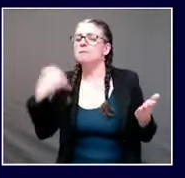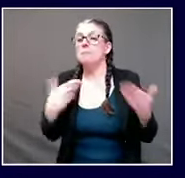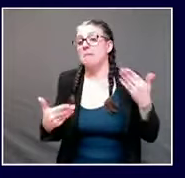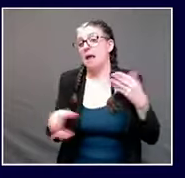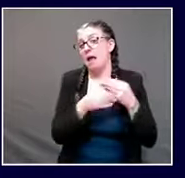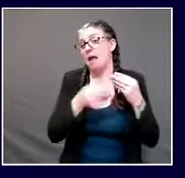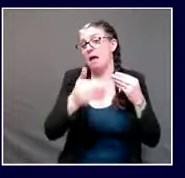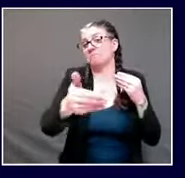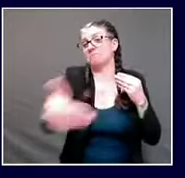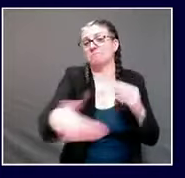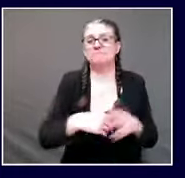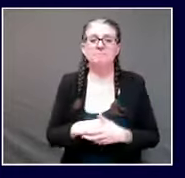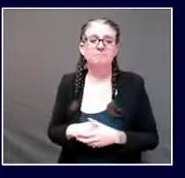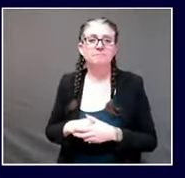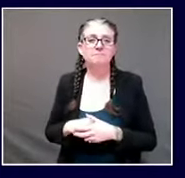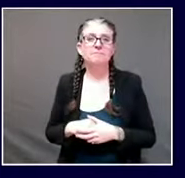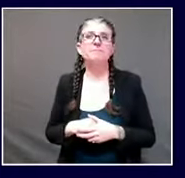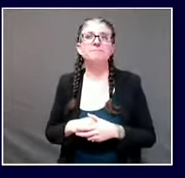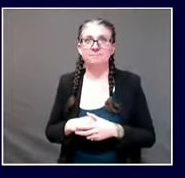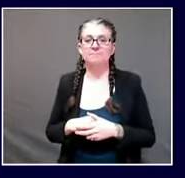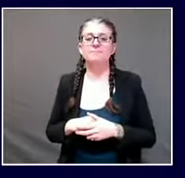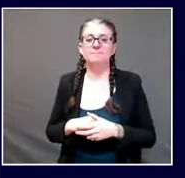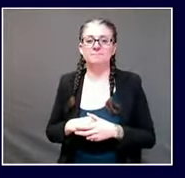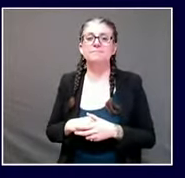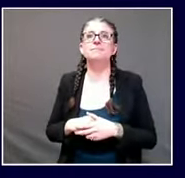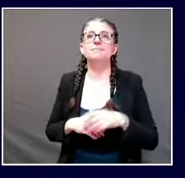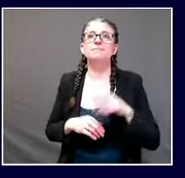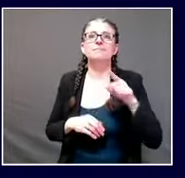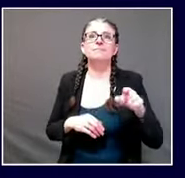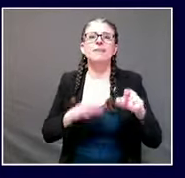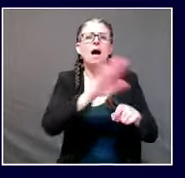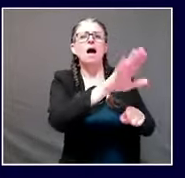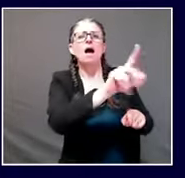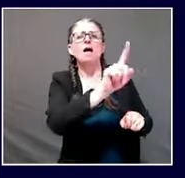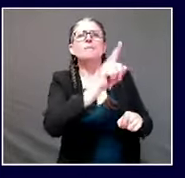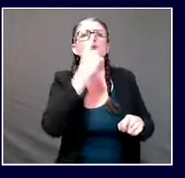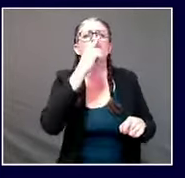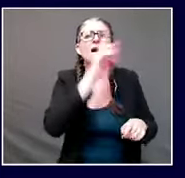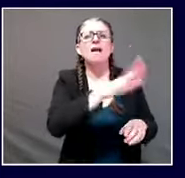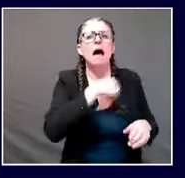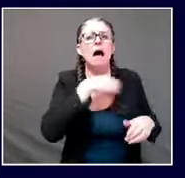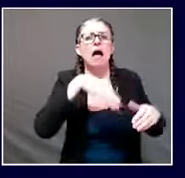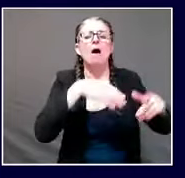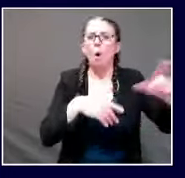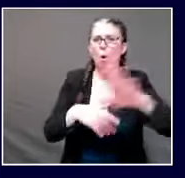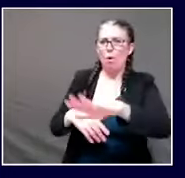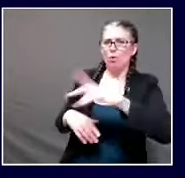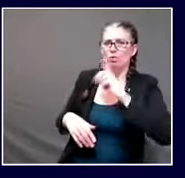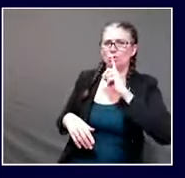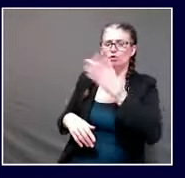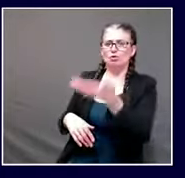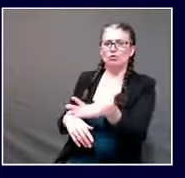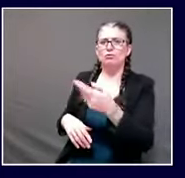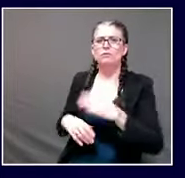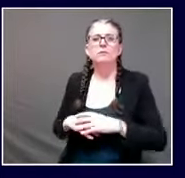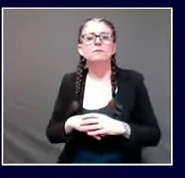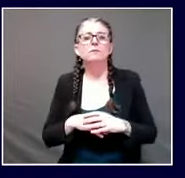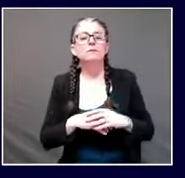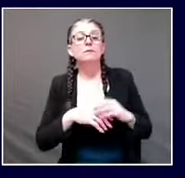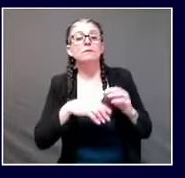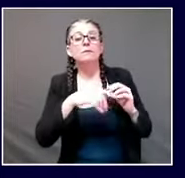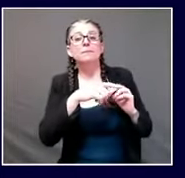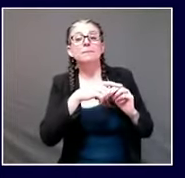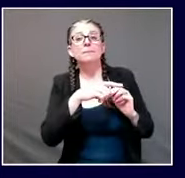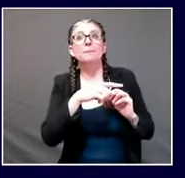uh i'm going to turn next to one more question oh yeah sure brian um and uh the follow-up here